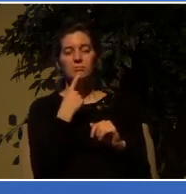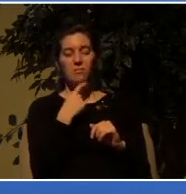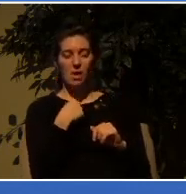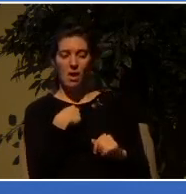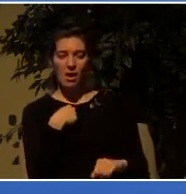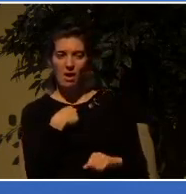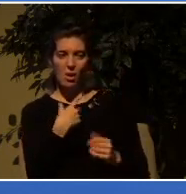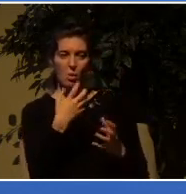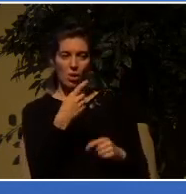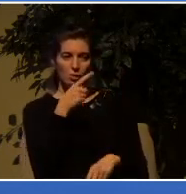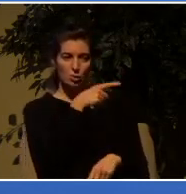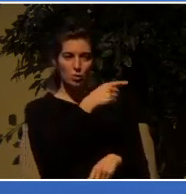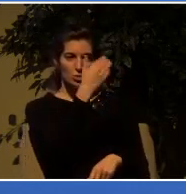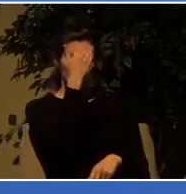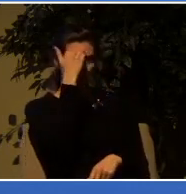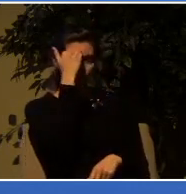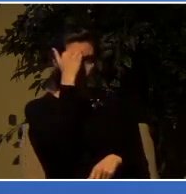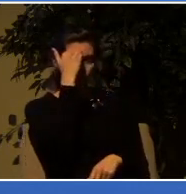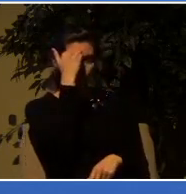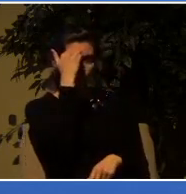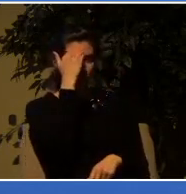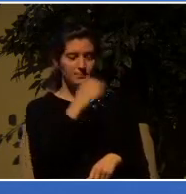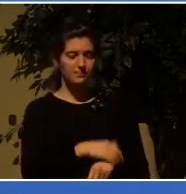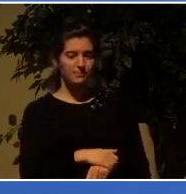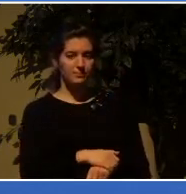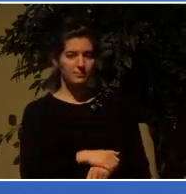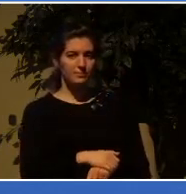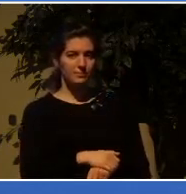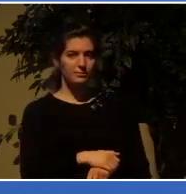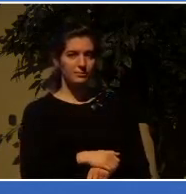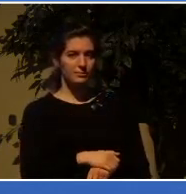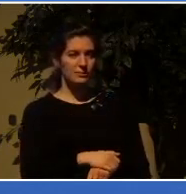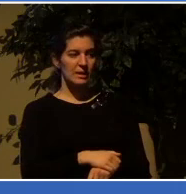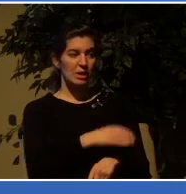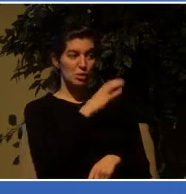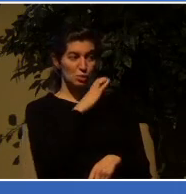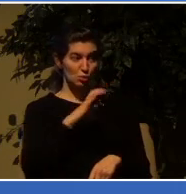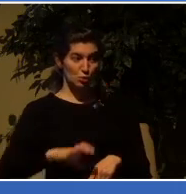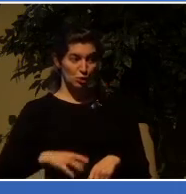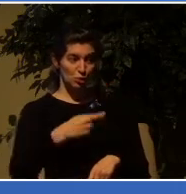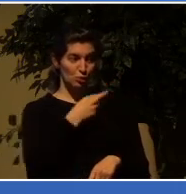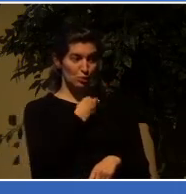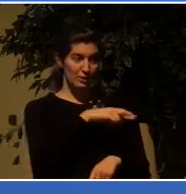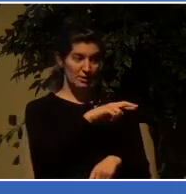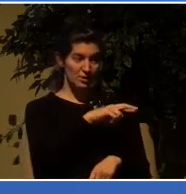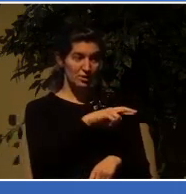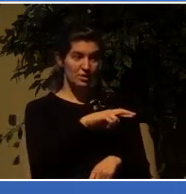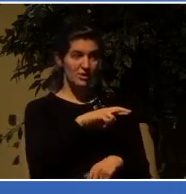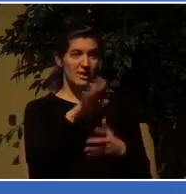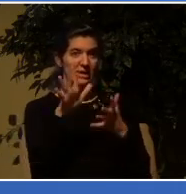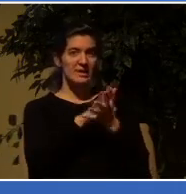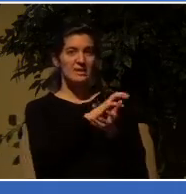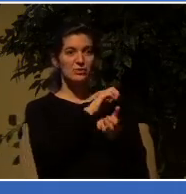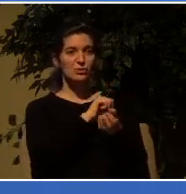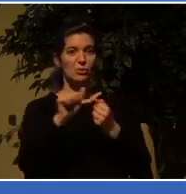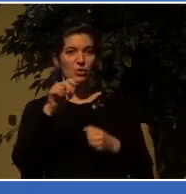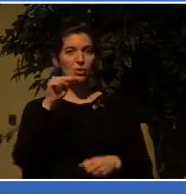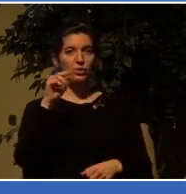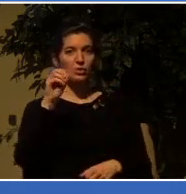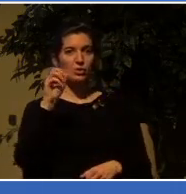know that it was Christianity that destroyed the Norse culture.